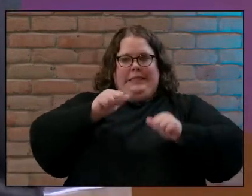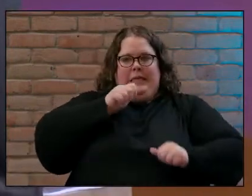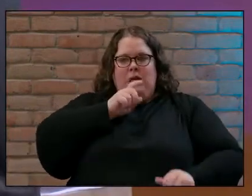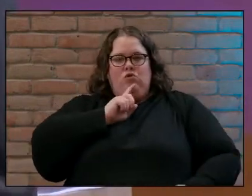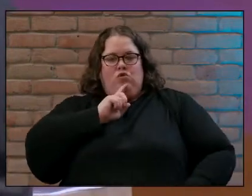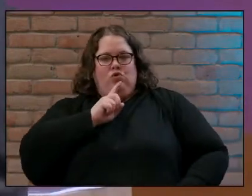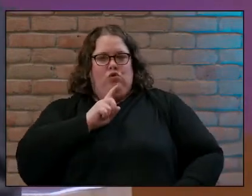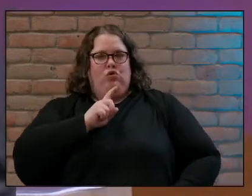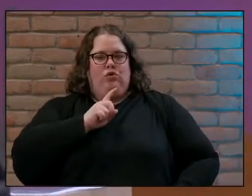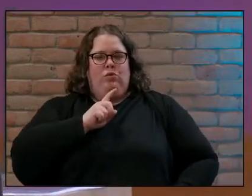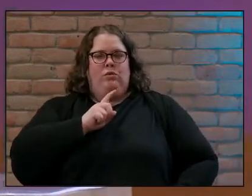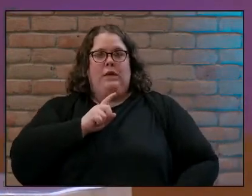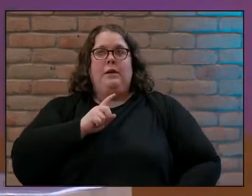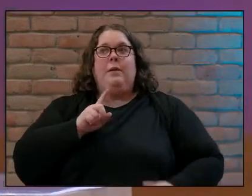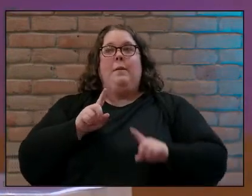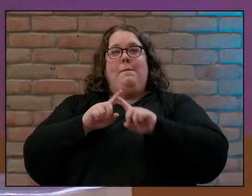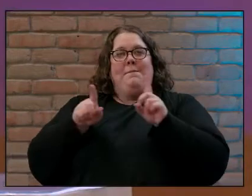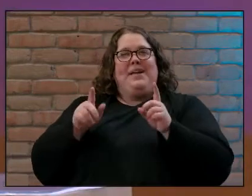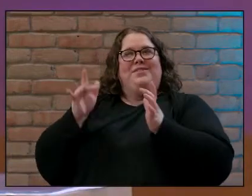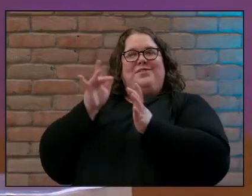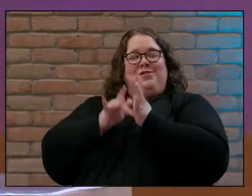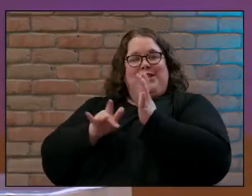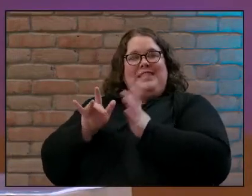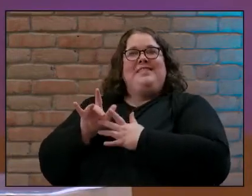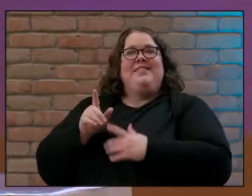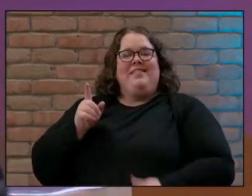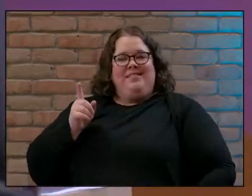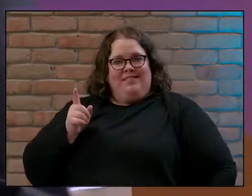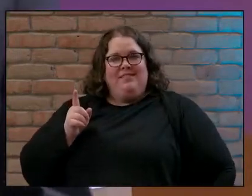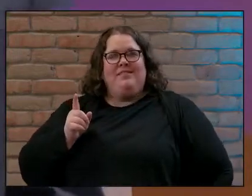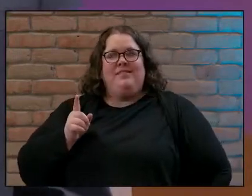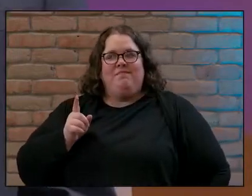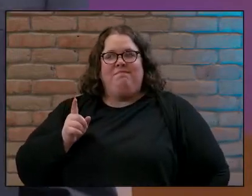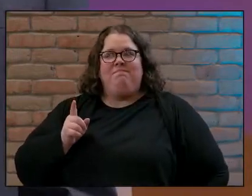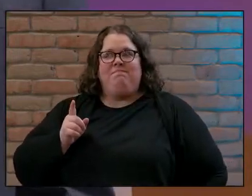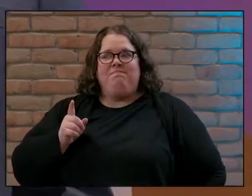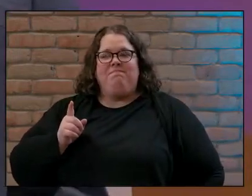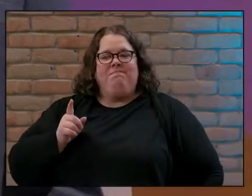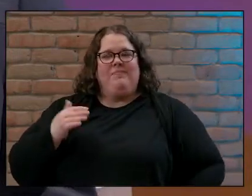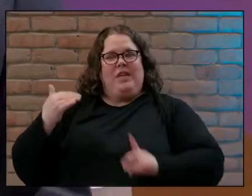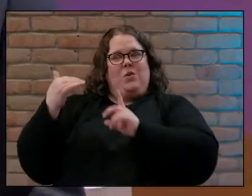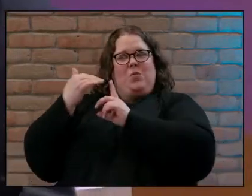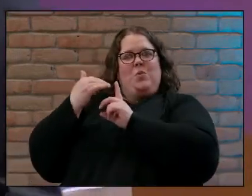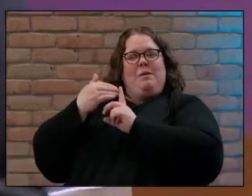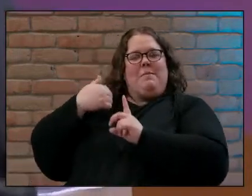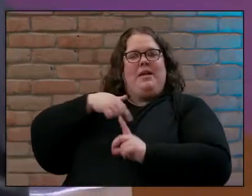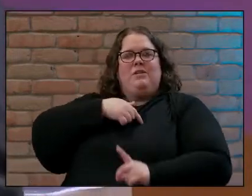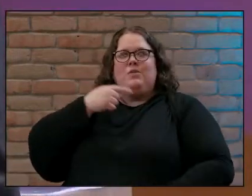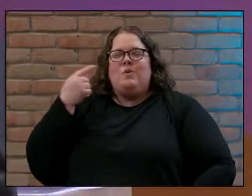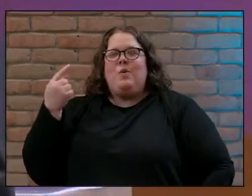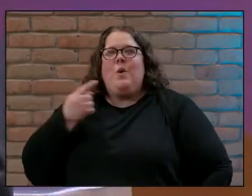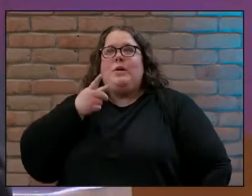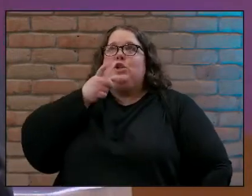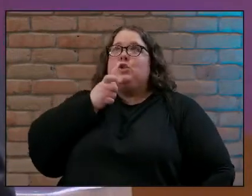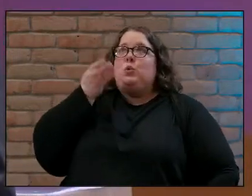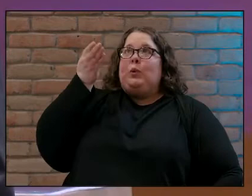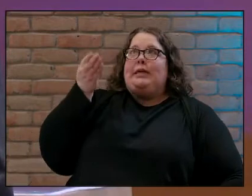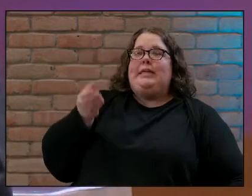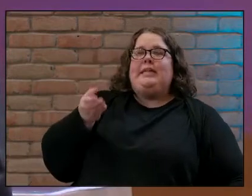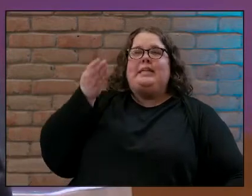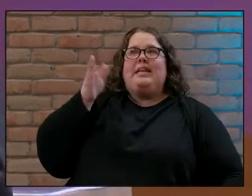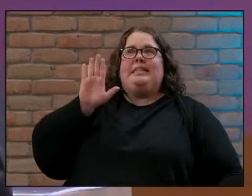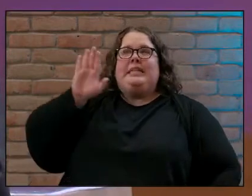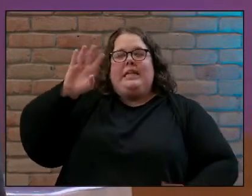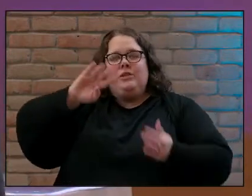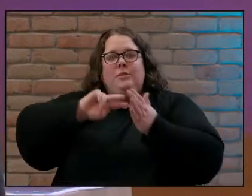but Jesus there's those two beautiful words together again but Jesus reminds us always who he is and what he came